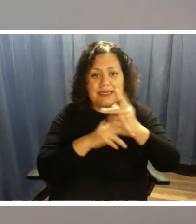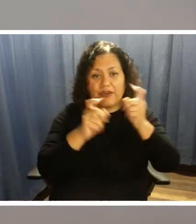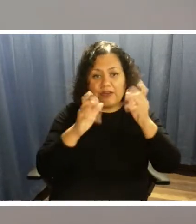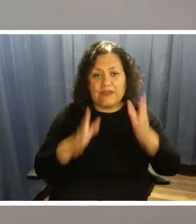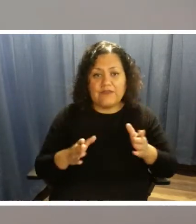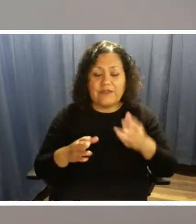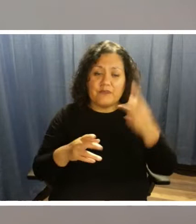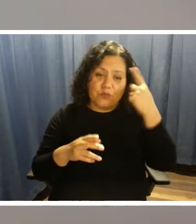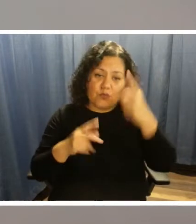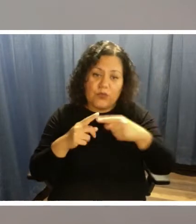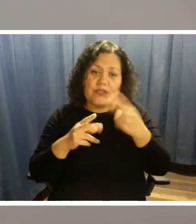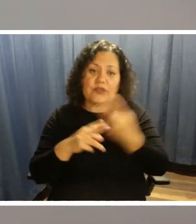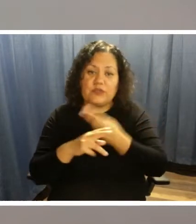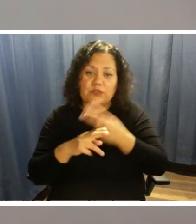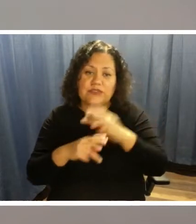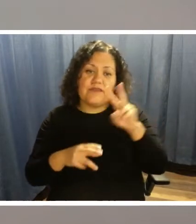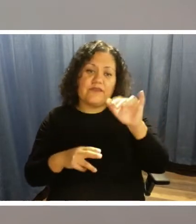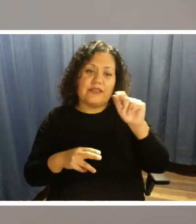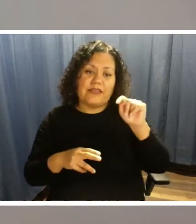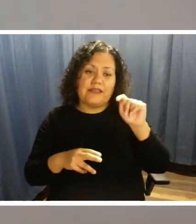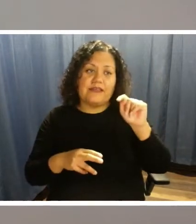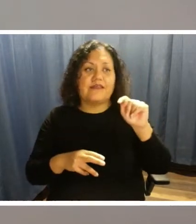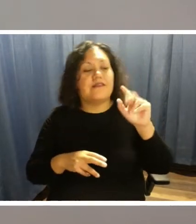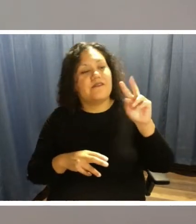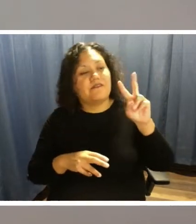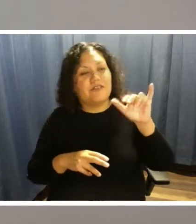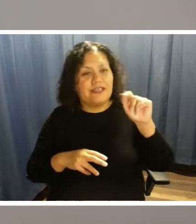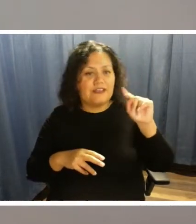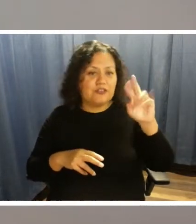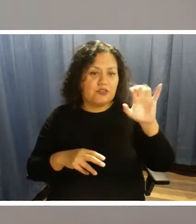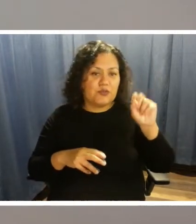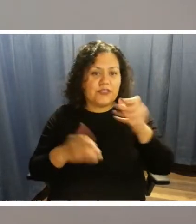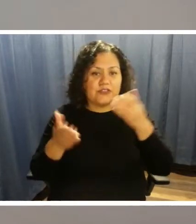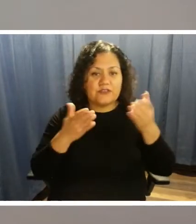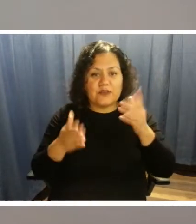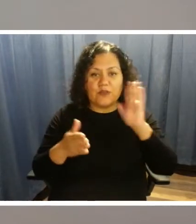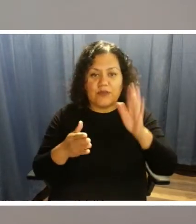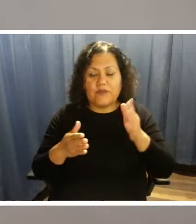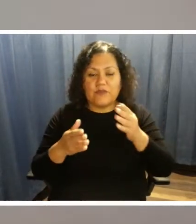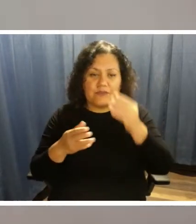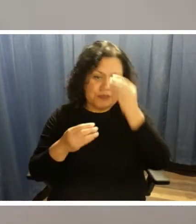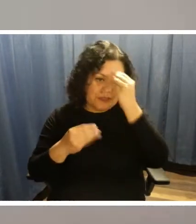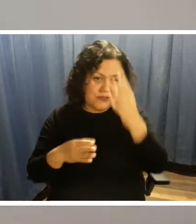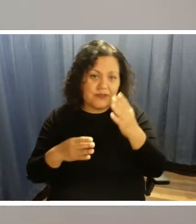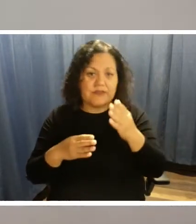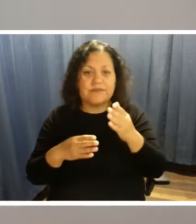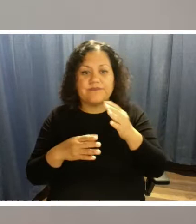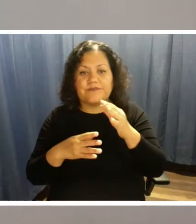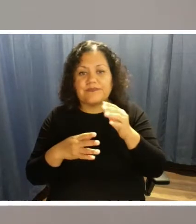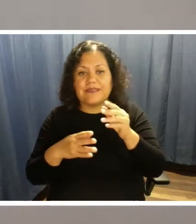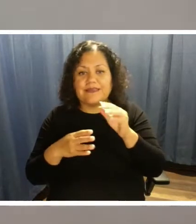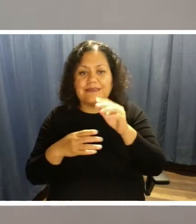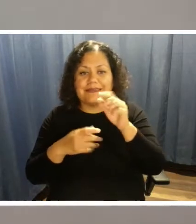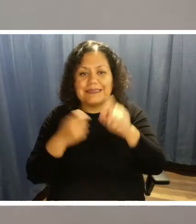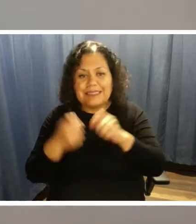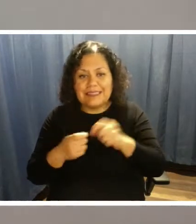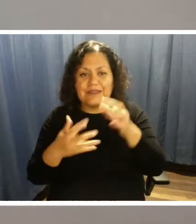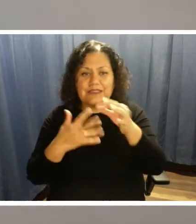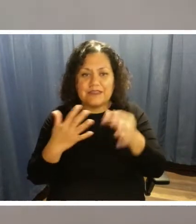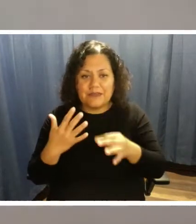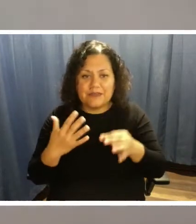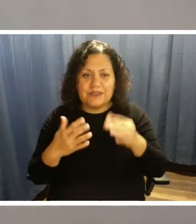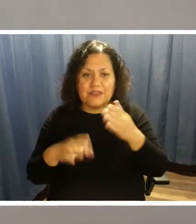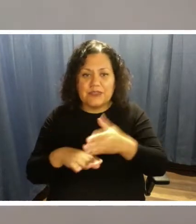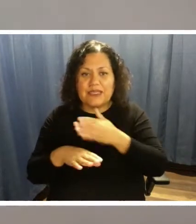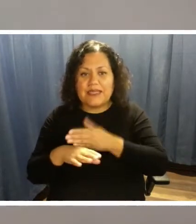services. We will be sharing details about new programs and options designed to improve service and customer experience.